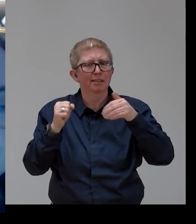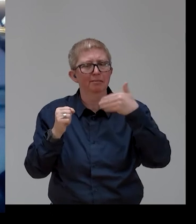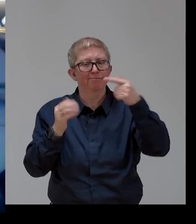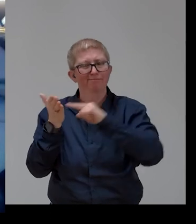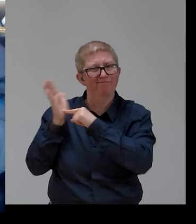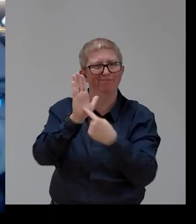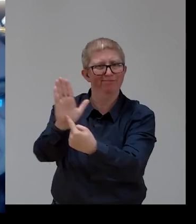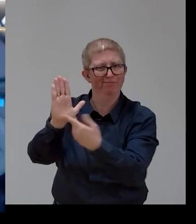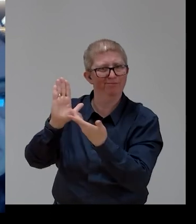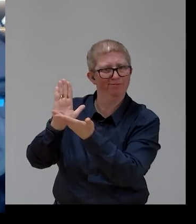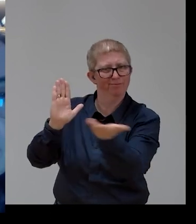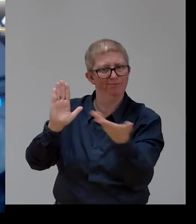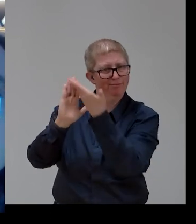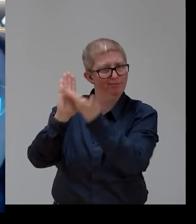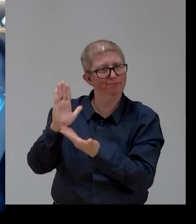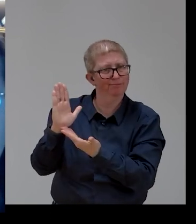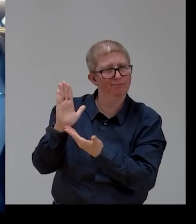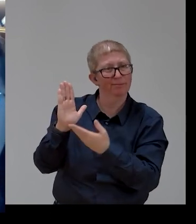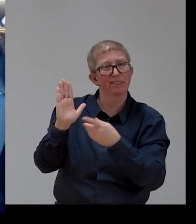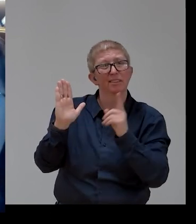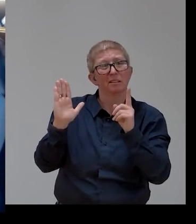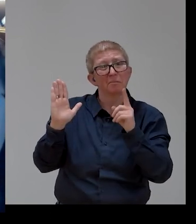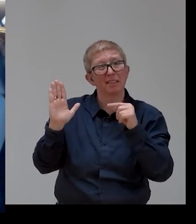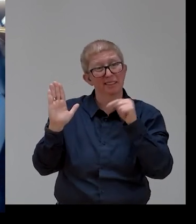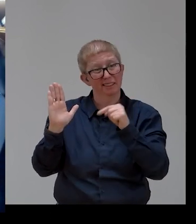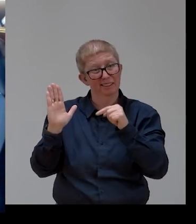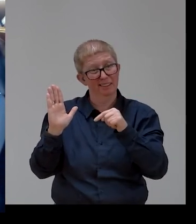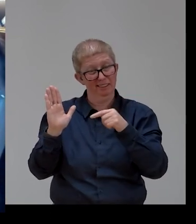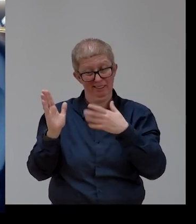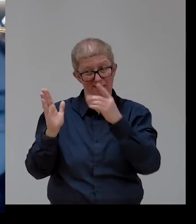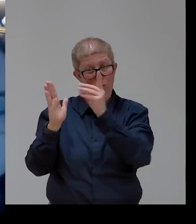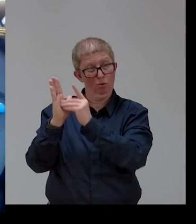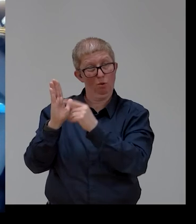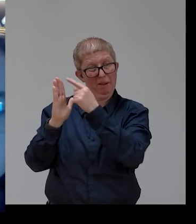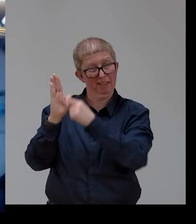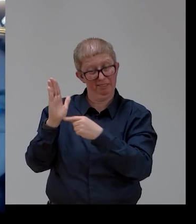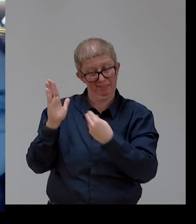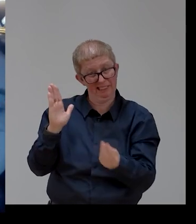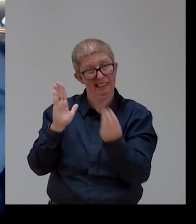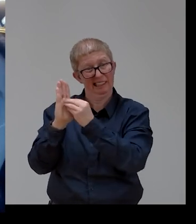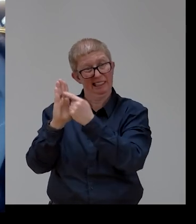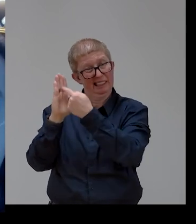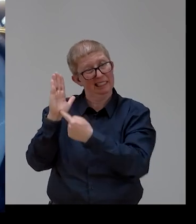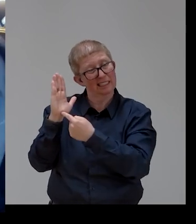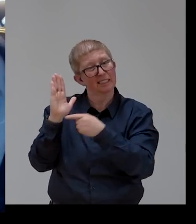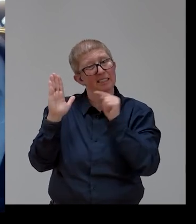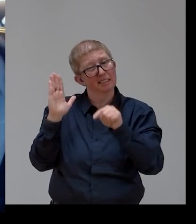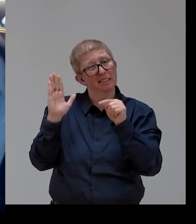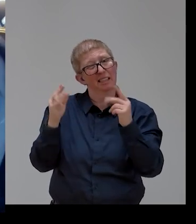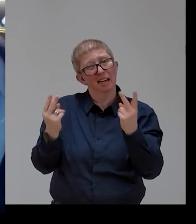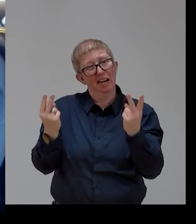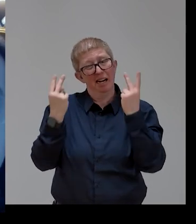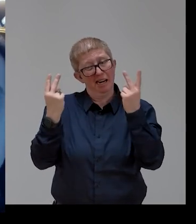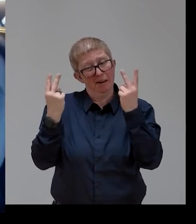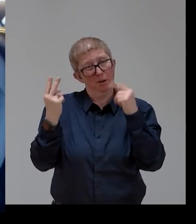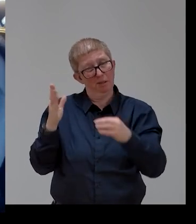work in the document to stress the importance of the new